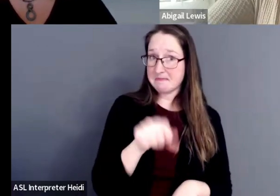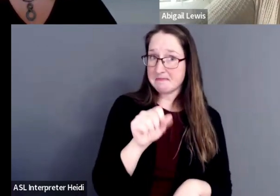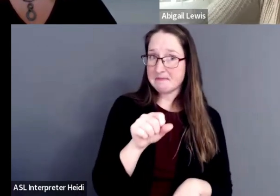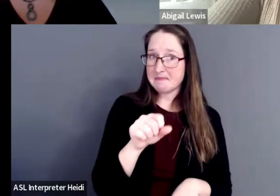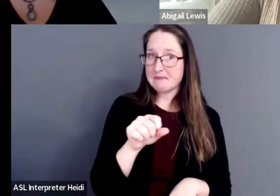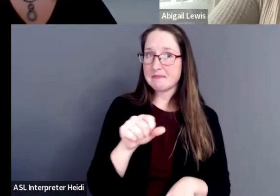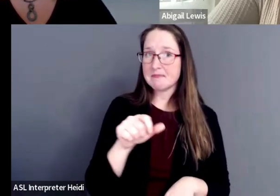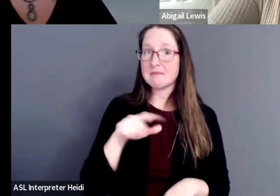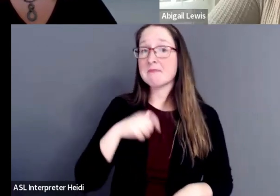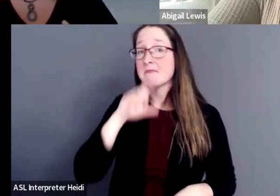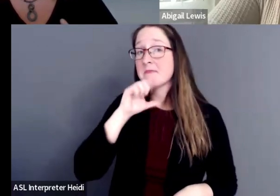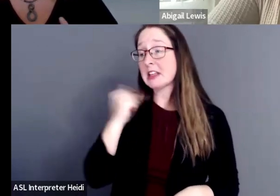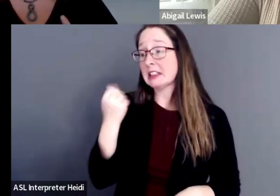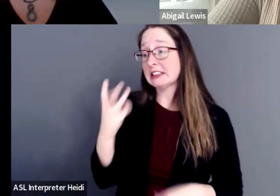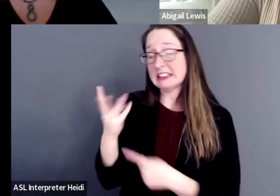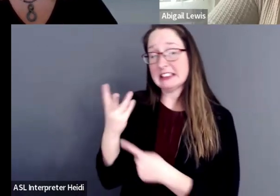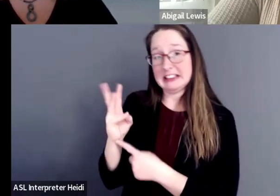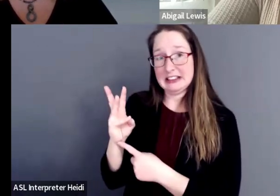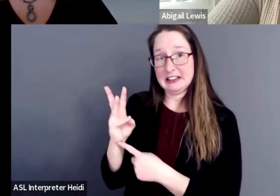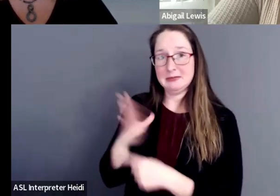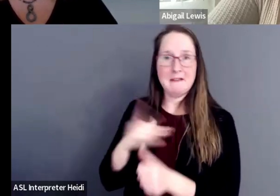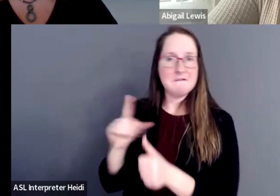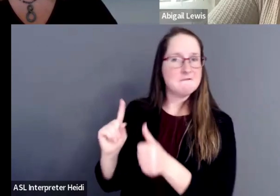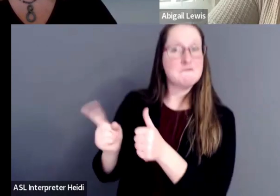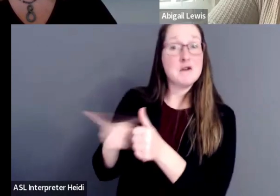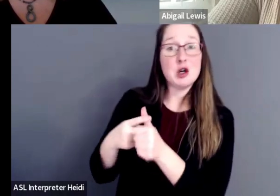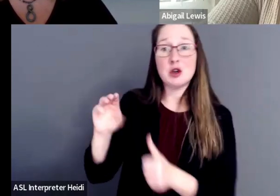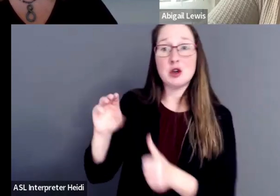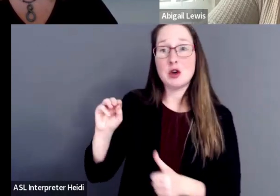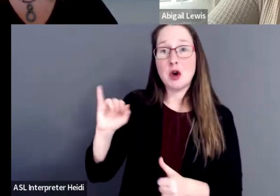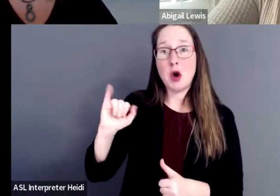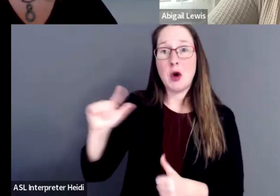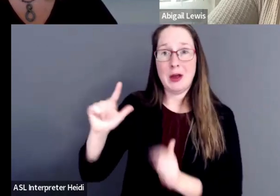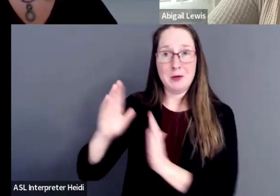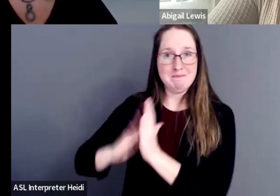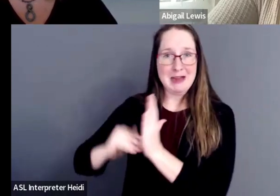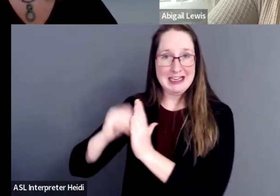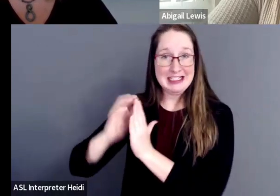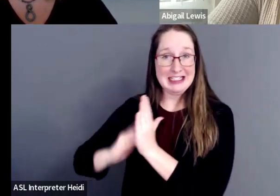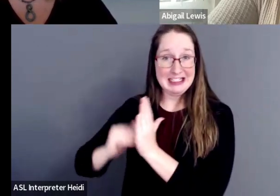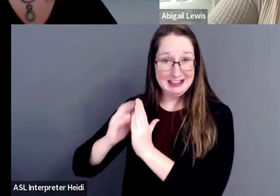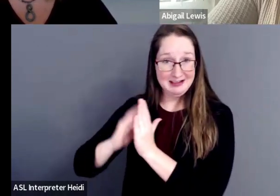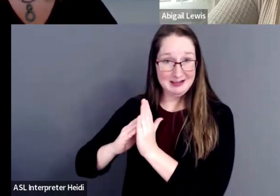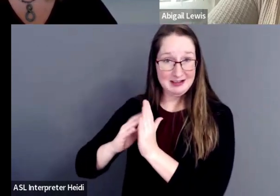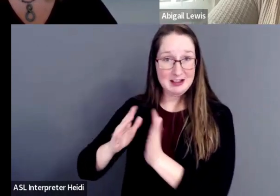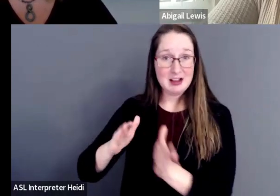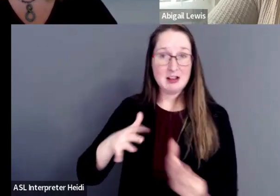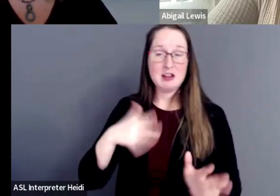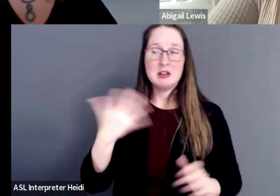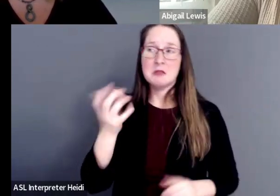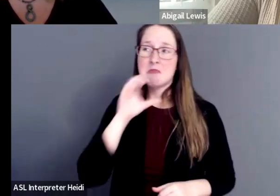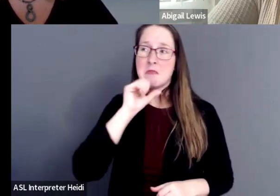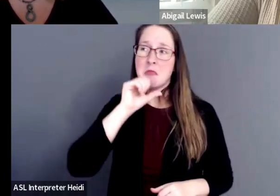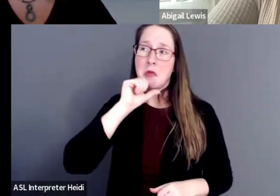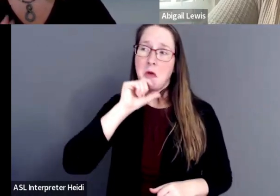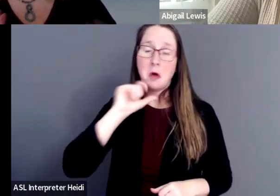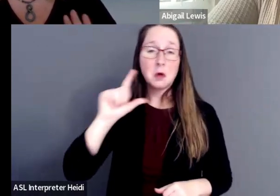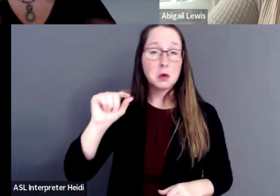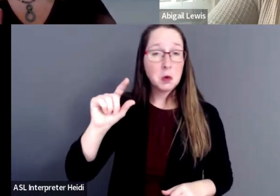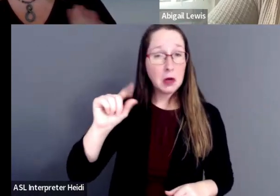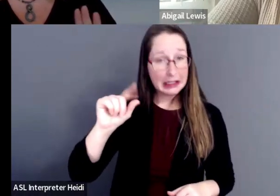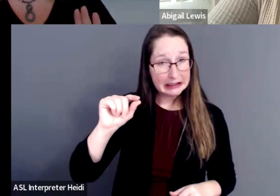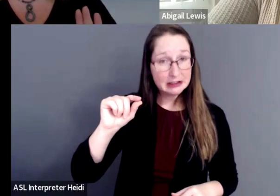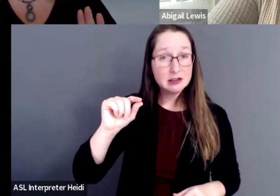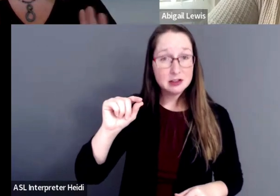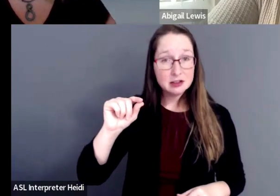was 16, I did my first oil painting. And then in my 20s, I kind